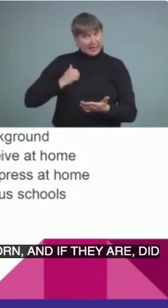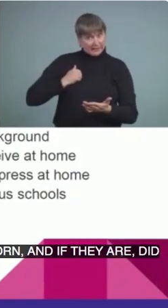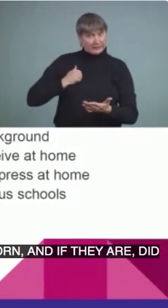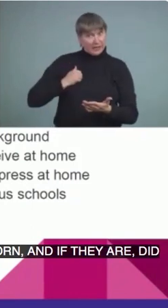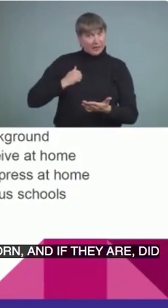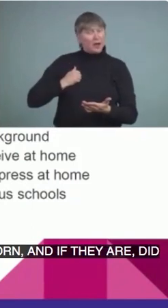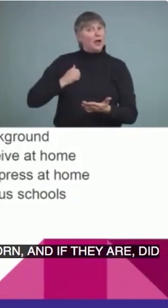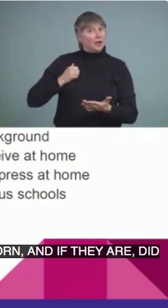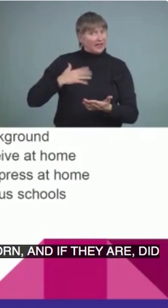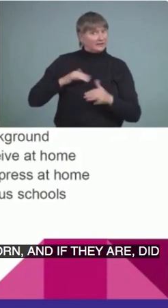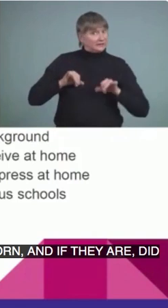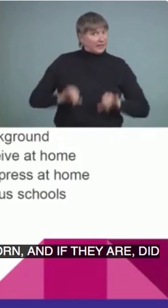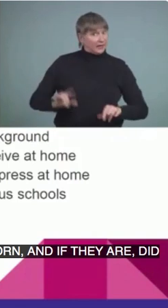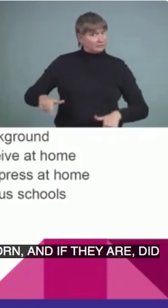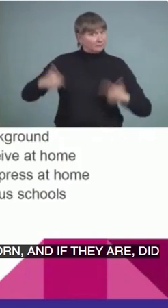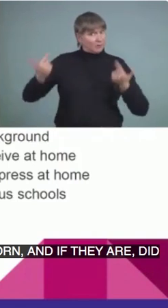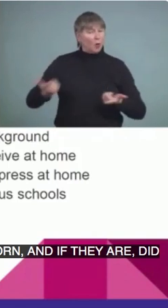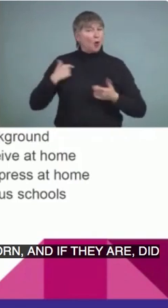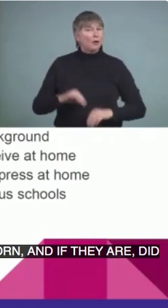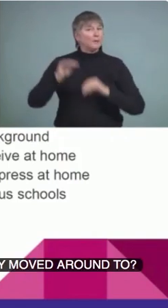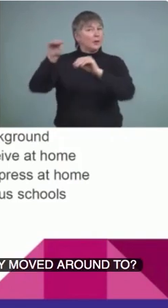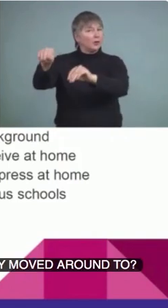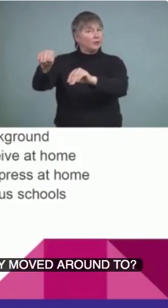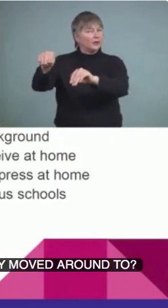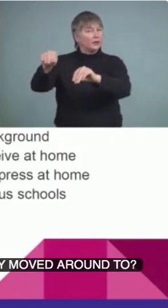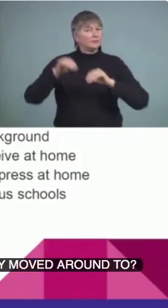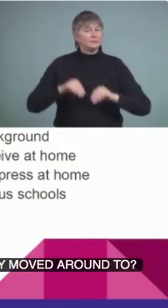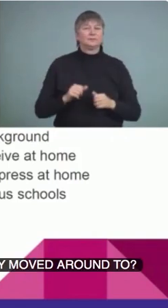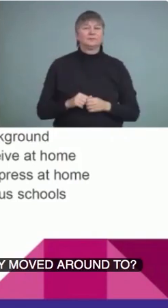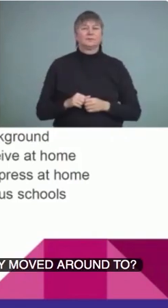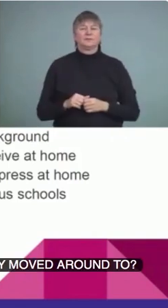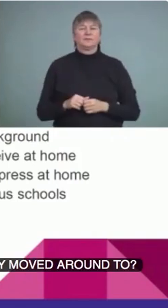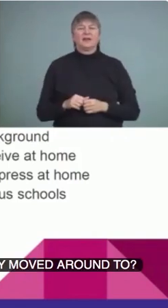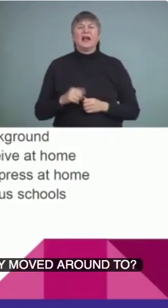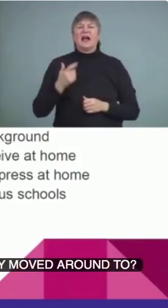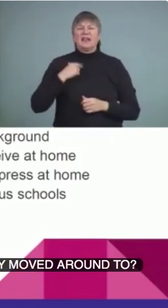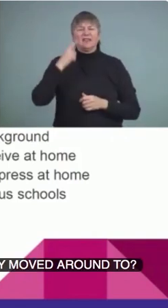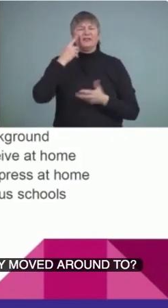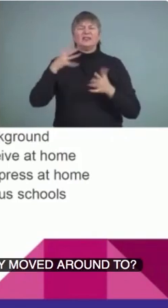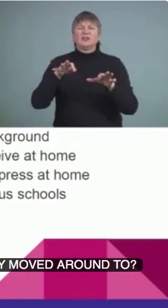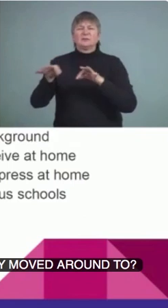where have they moved around to? I think I talked about the three phases of immigration.